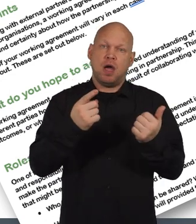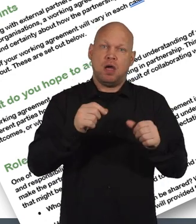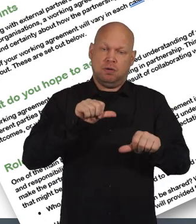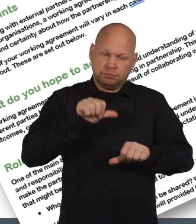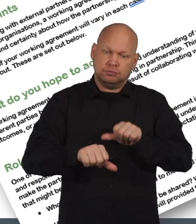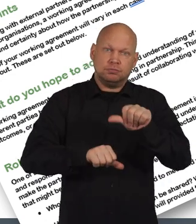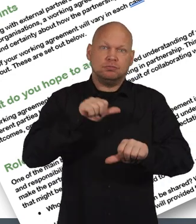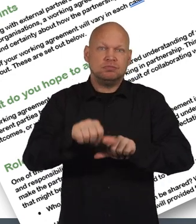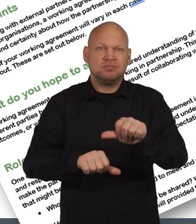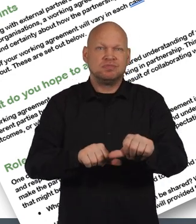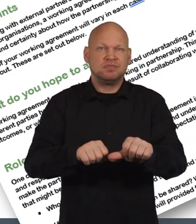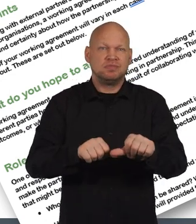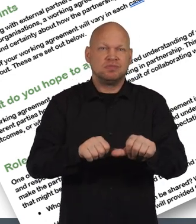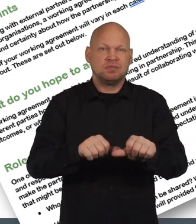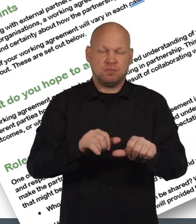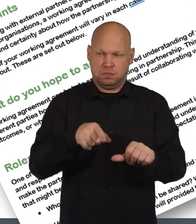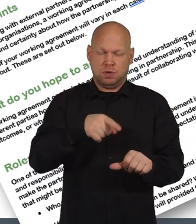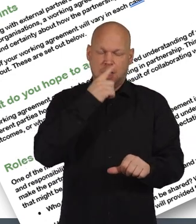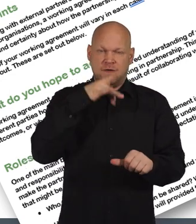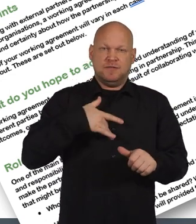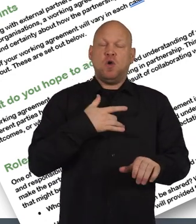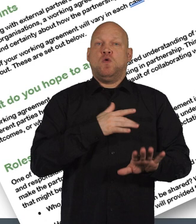meetings, which can be intimidating.